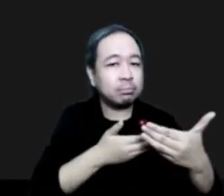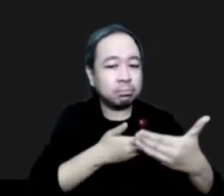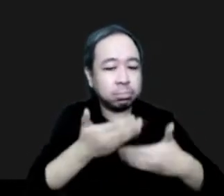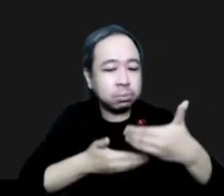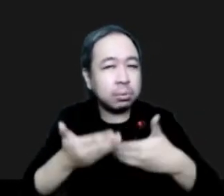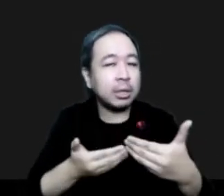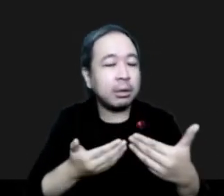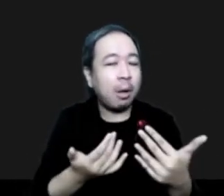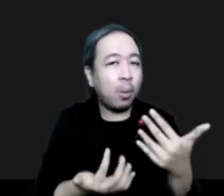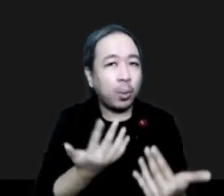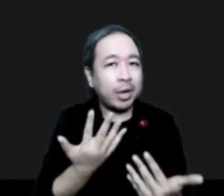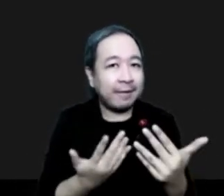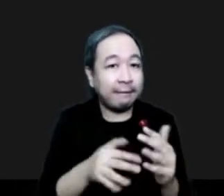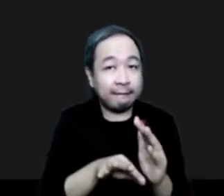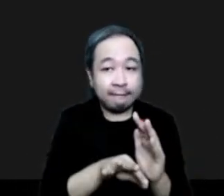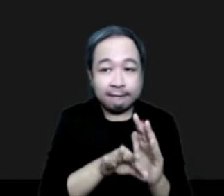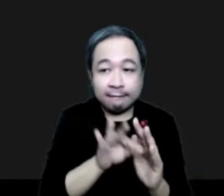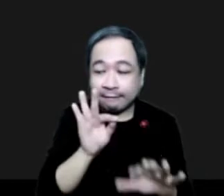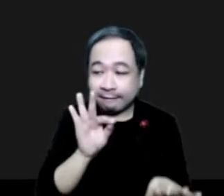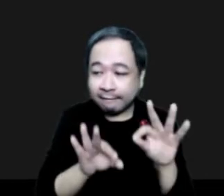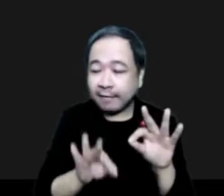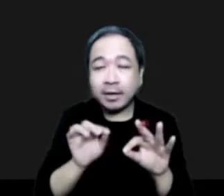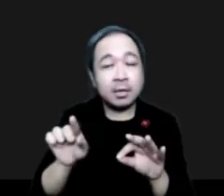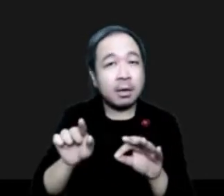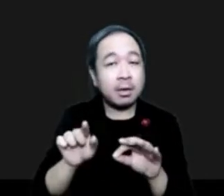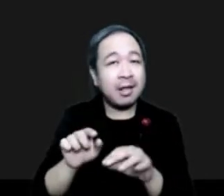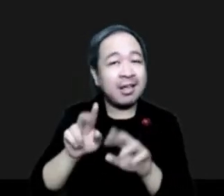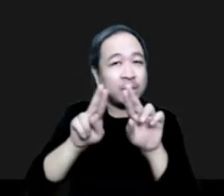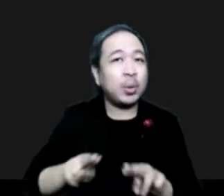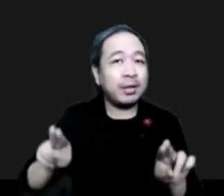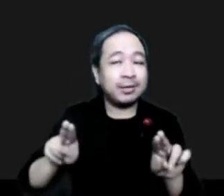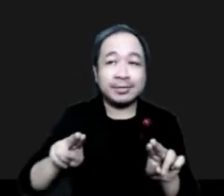identify UN assets available at the regional and country levels in the region.